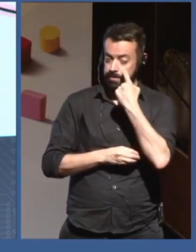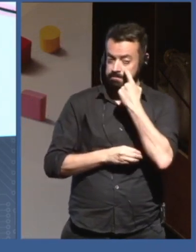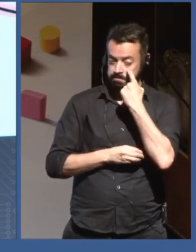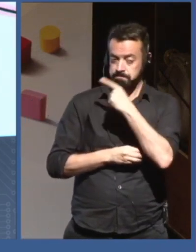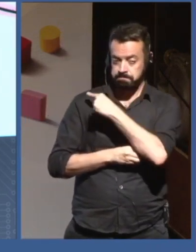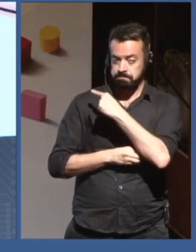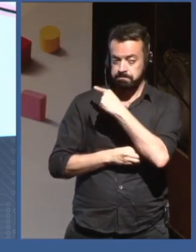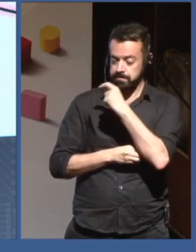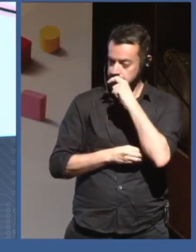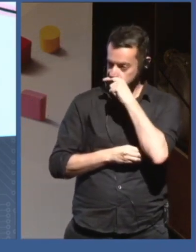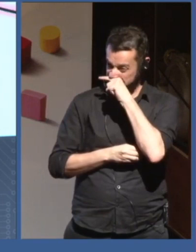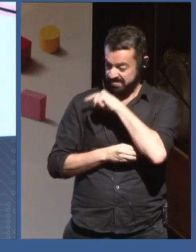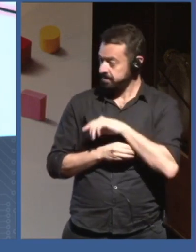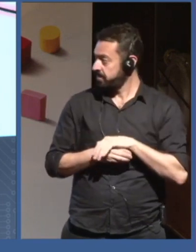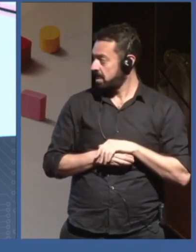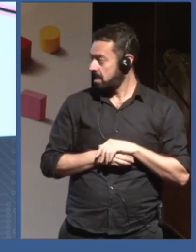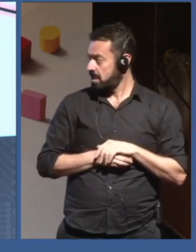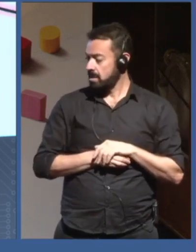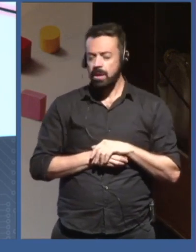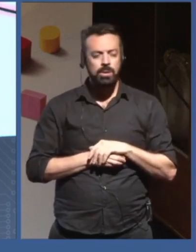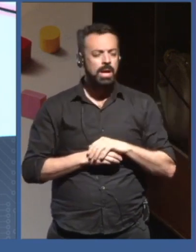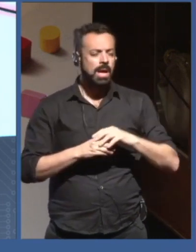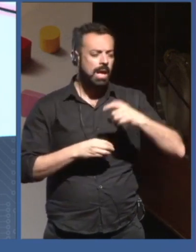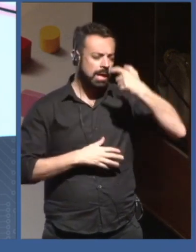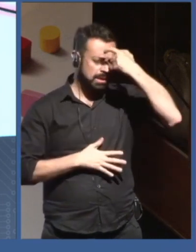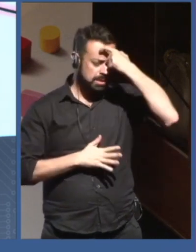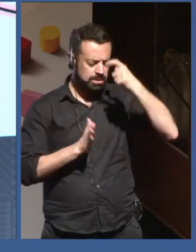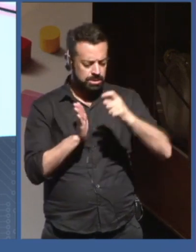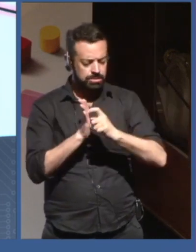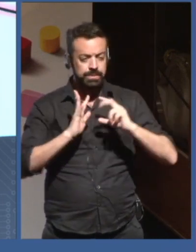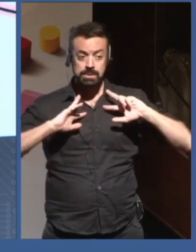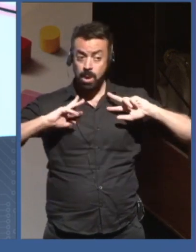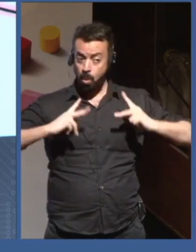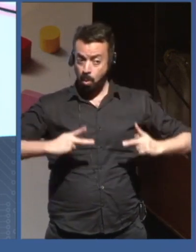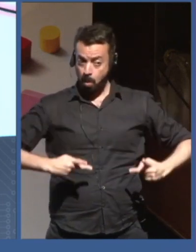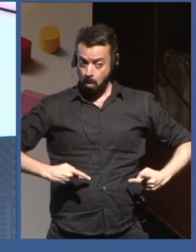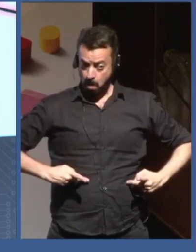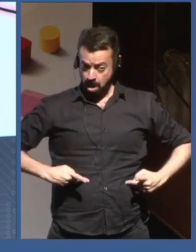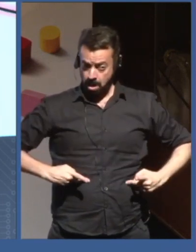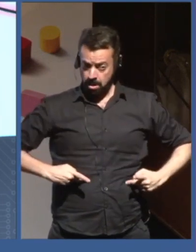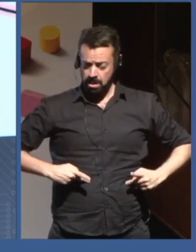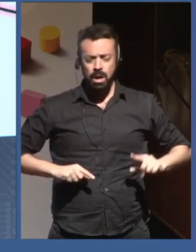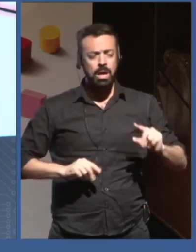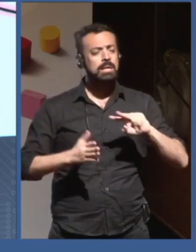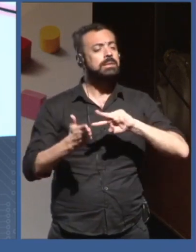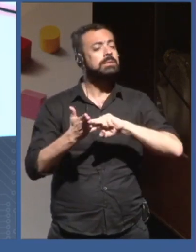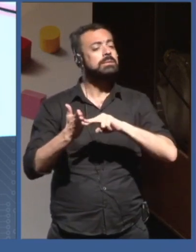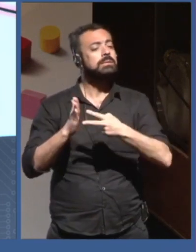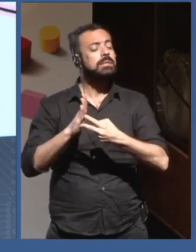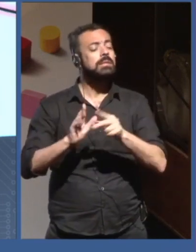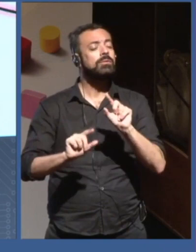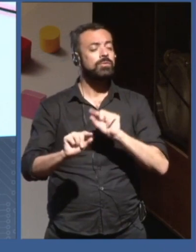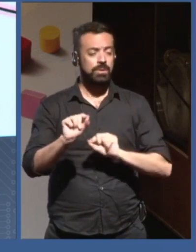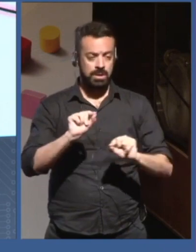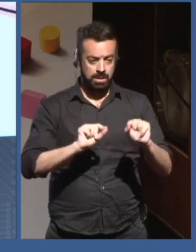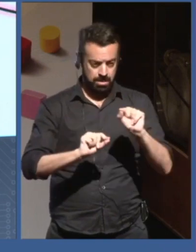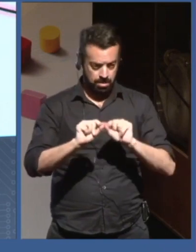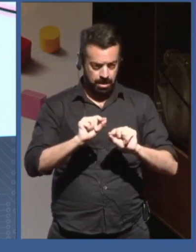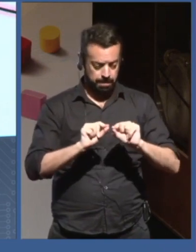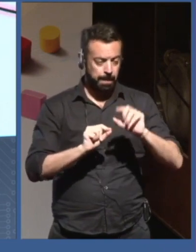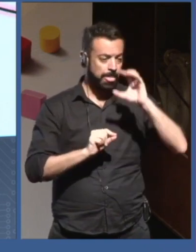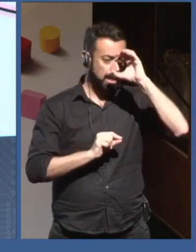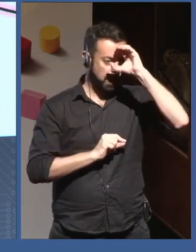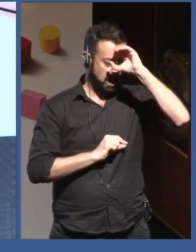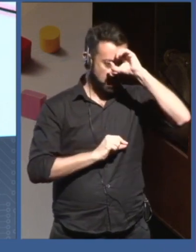of a human AI is fundamentally a learning, adaptive system. It is a society that learns from data.